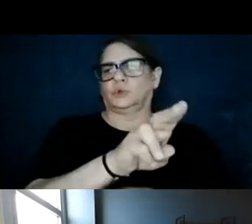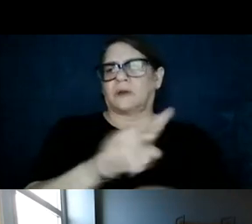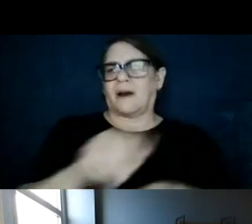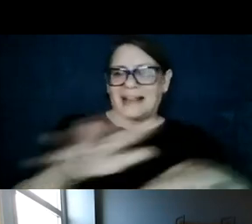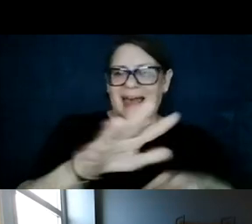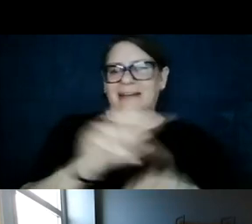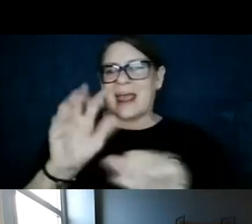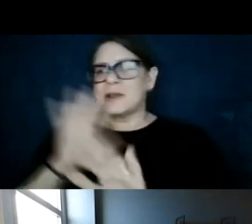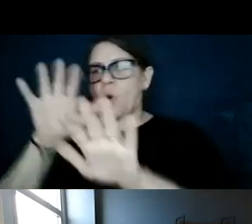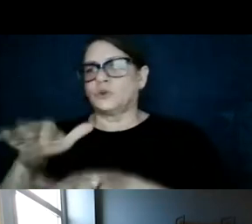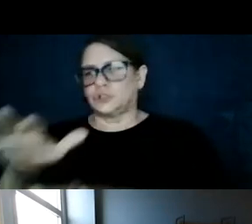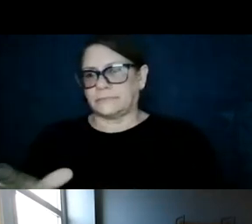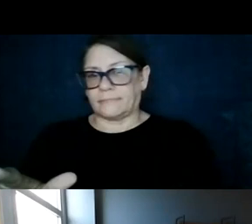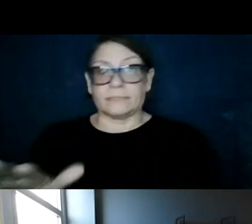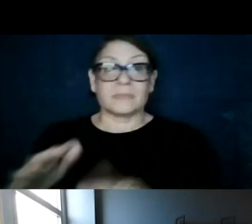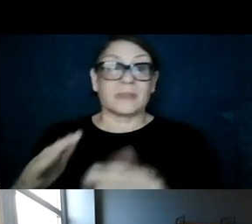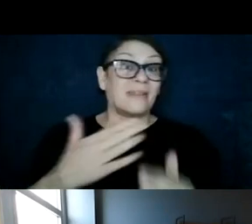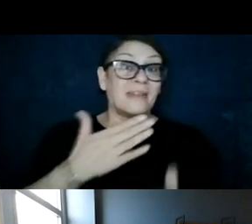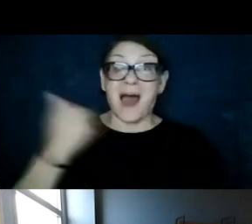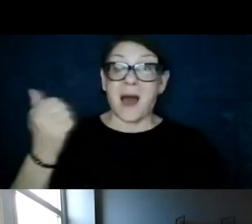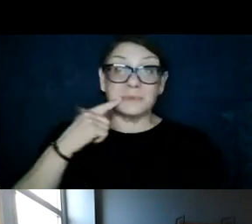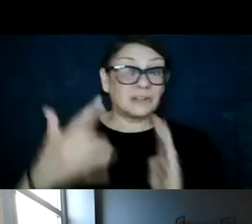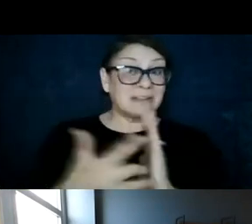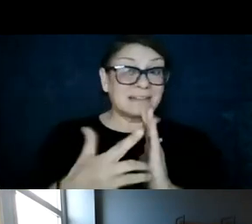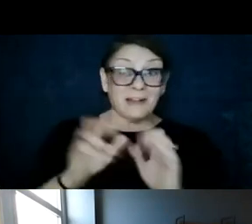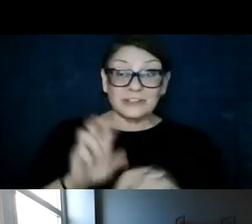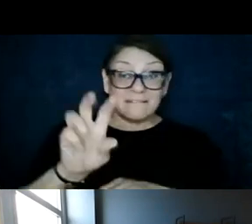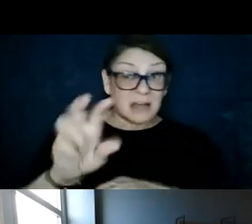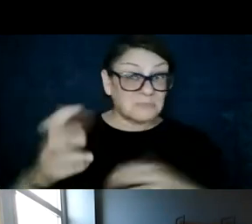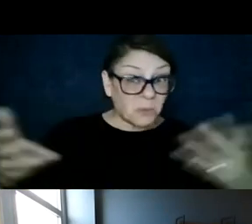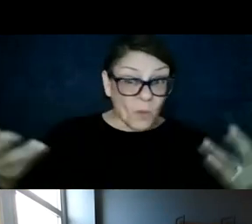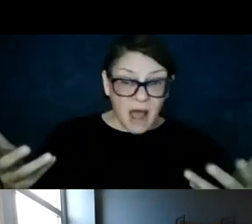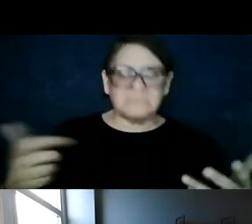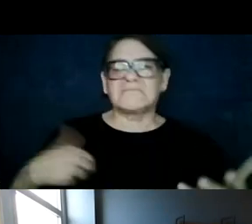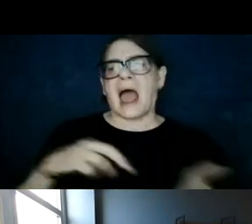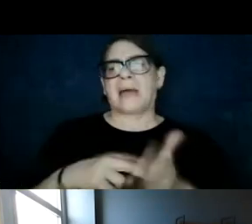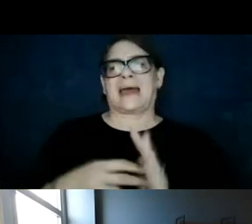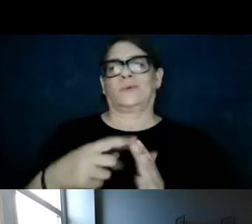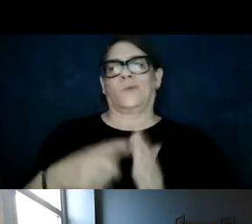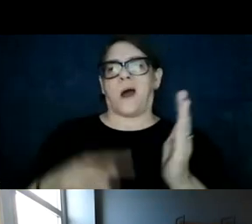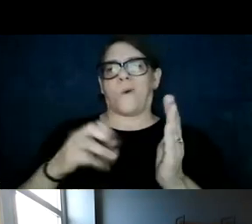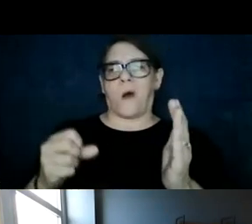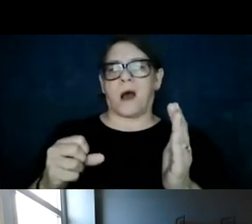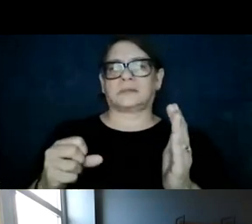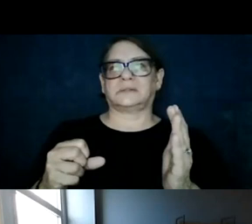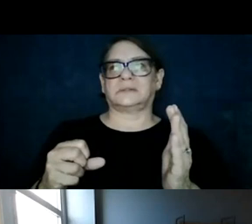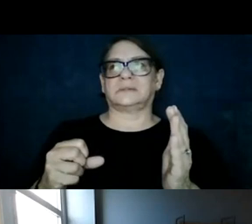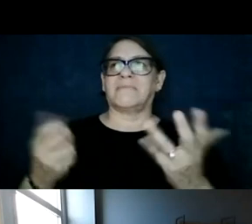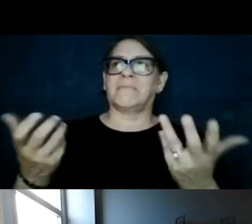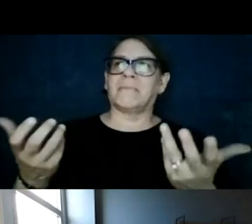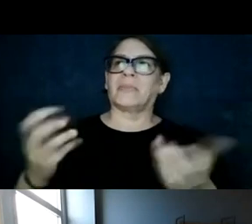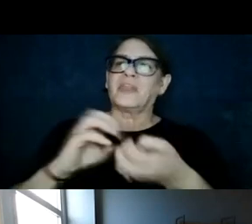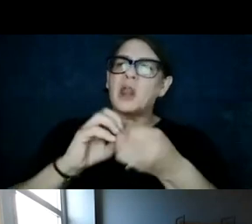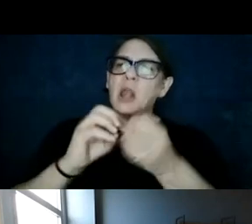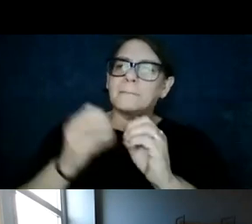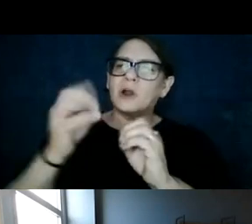So optimal technology investment, by that I mean what is the relative number